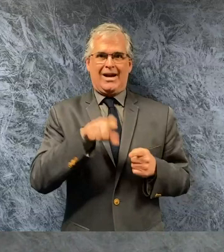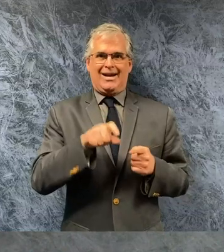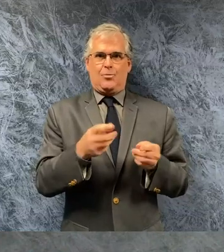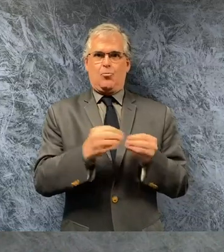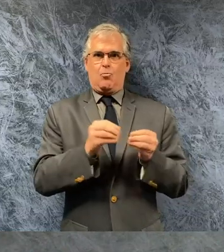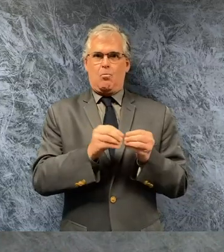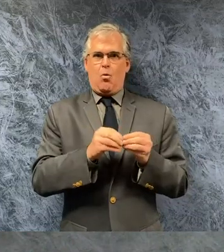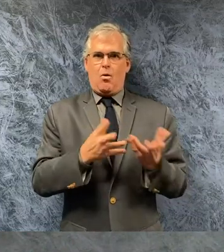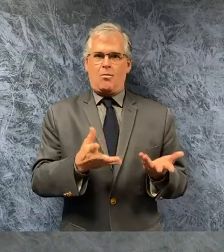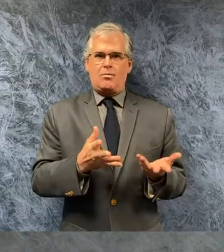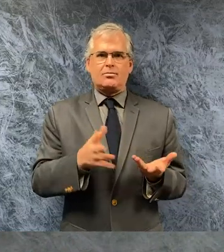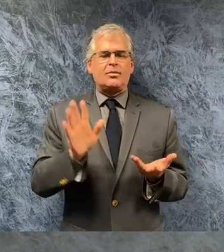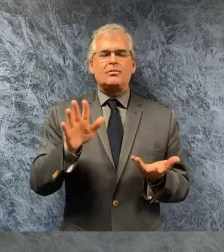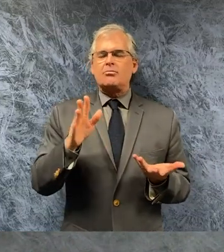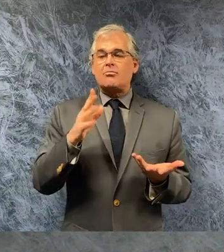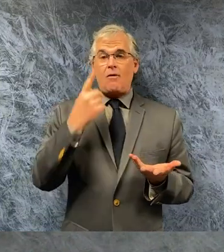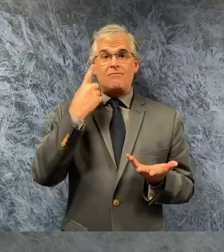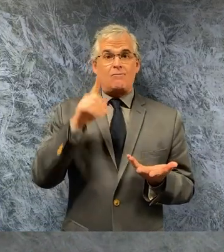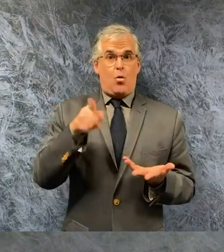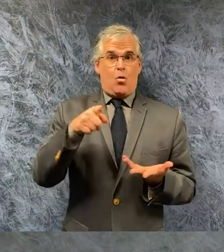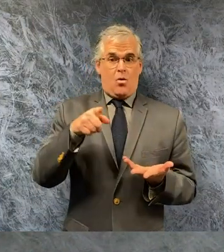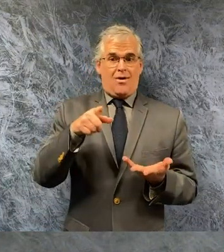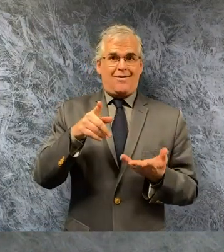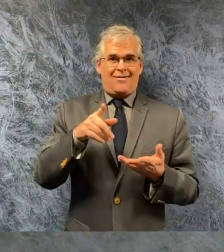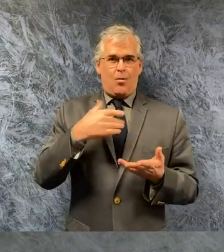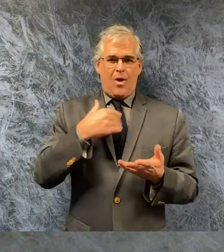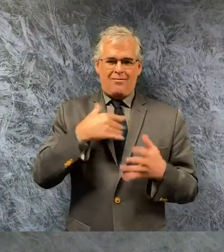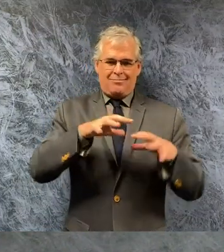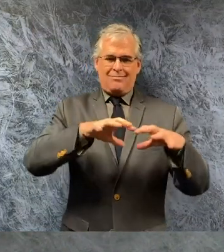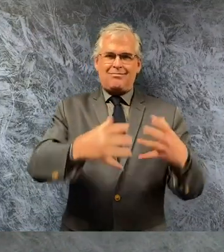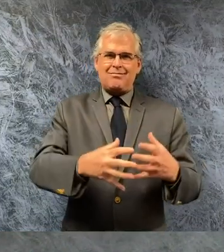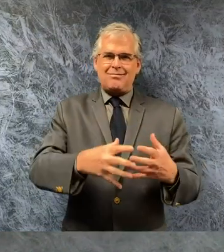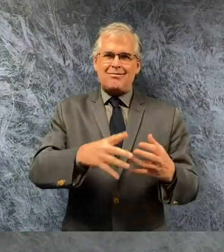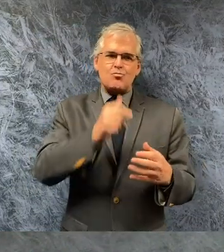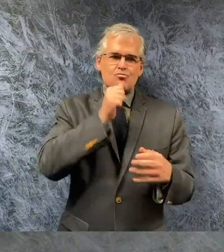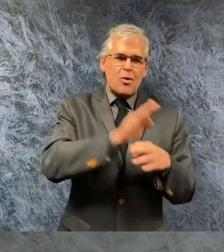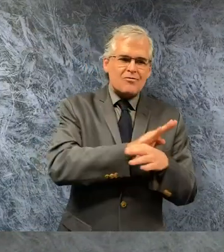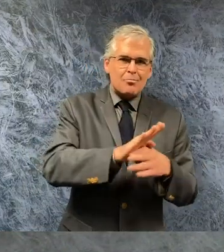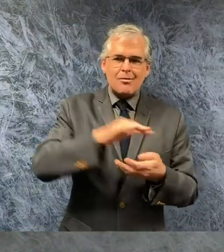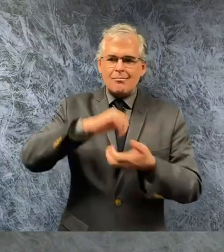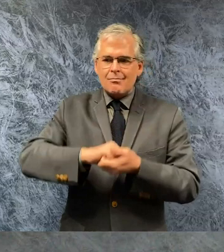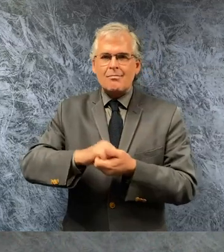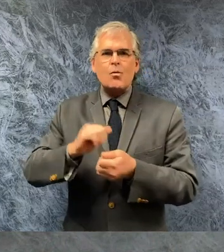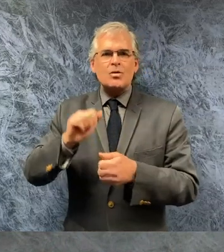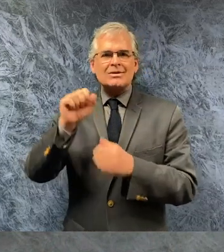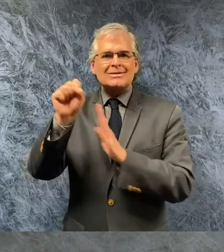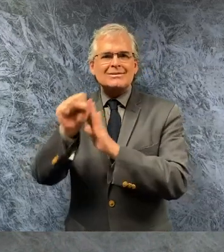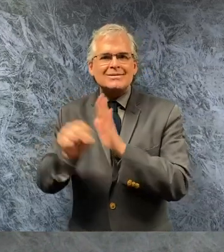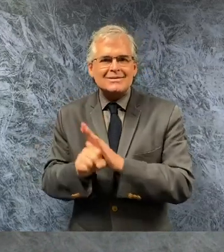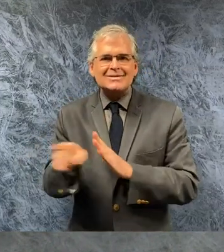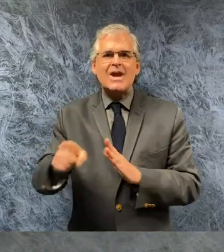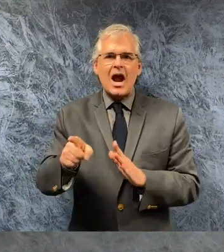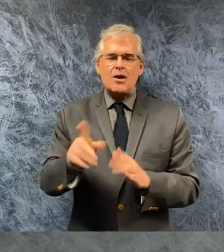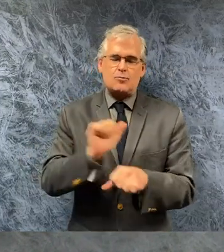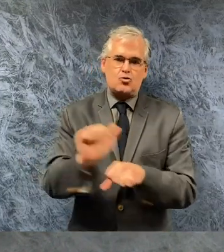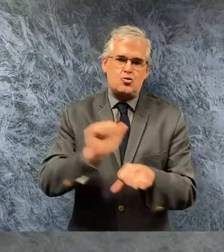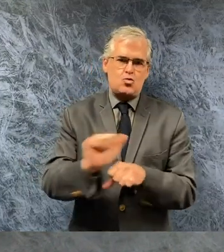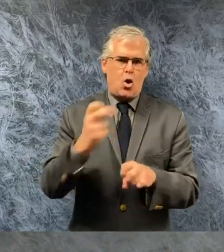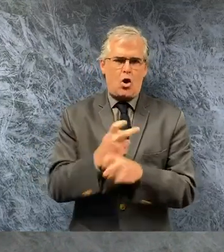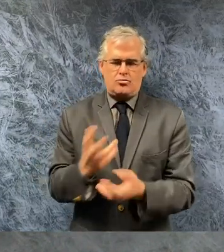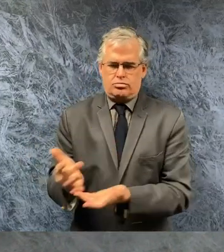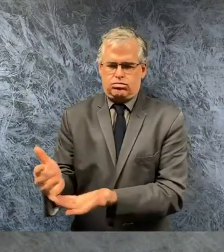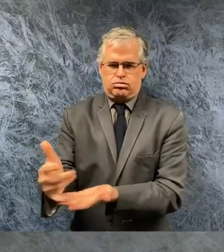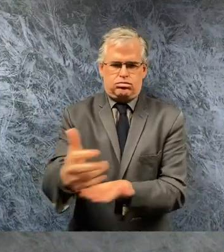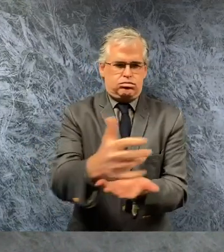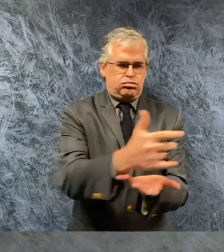sector task force that has been incredible in terms of raising money and procuring more items for us to distribute all